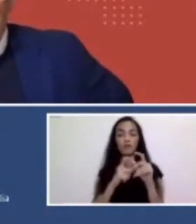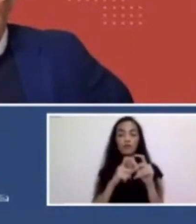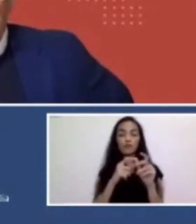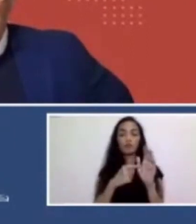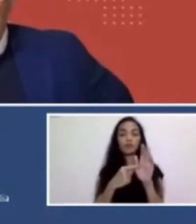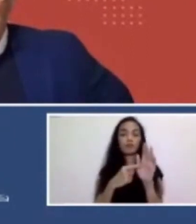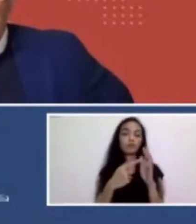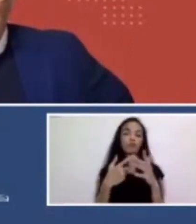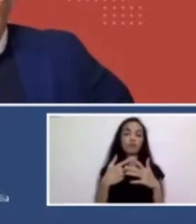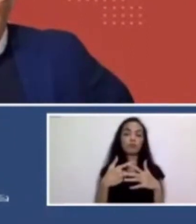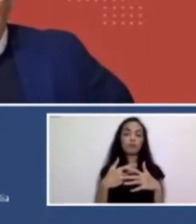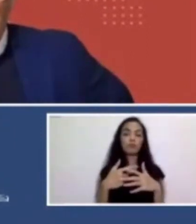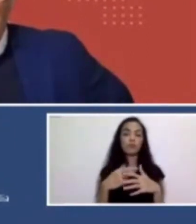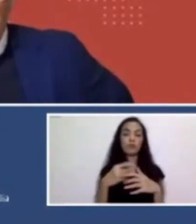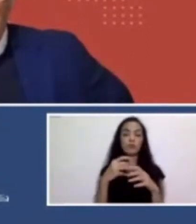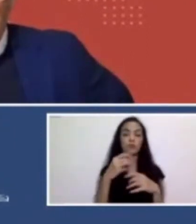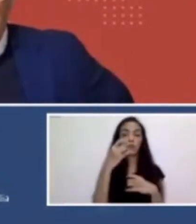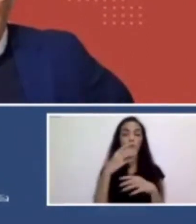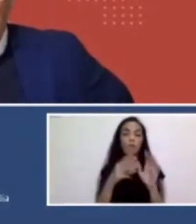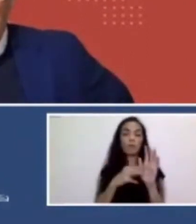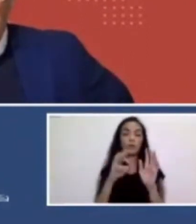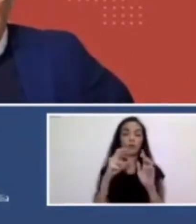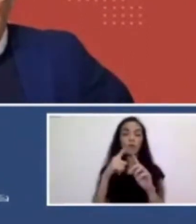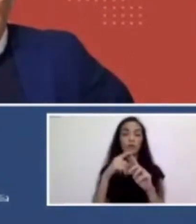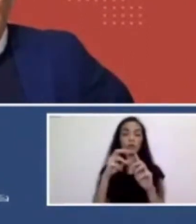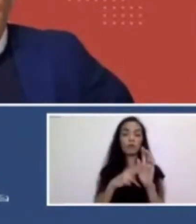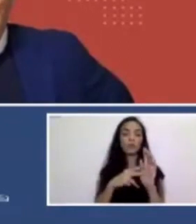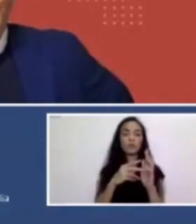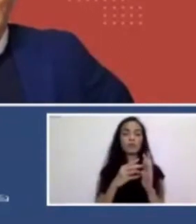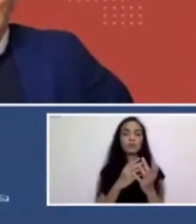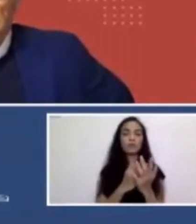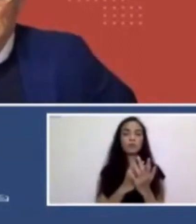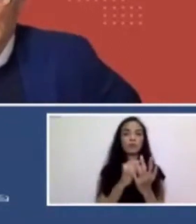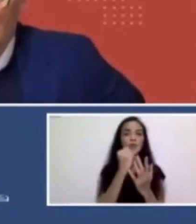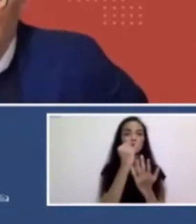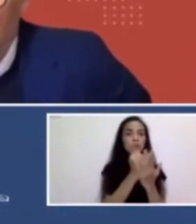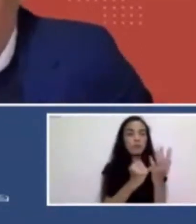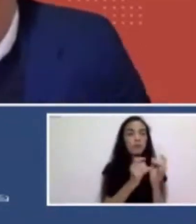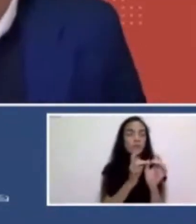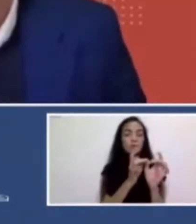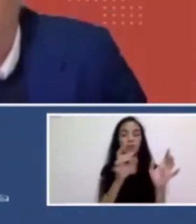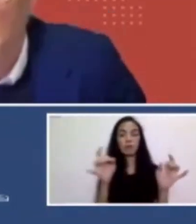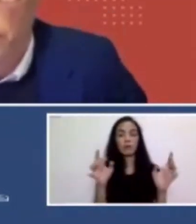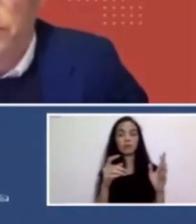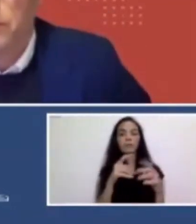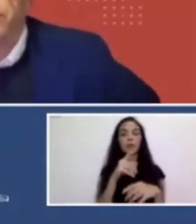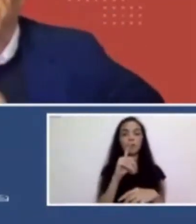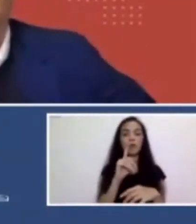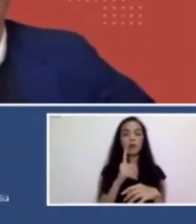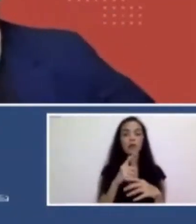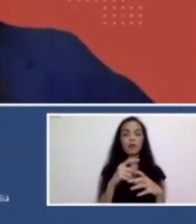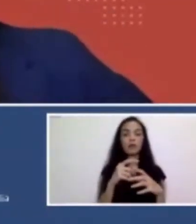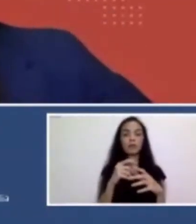Professor Morton also worked across other art disciplines. He has designed, for instance, a number of theater